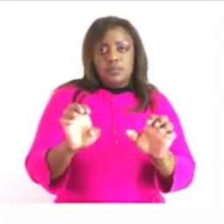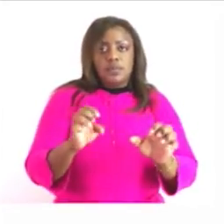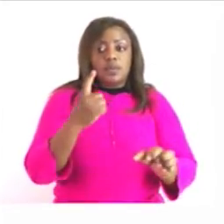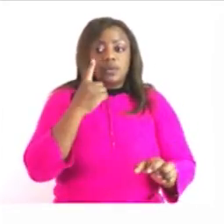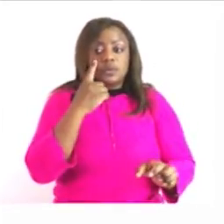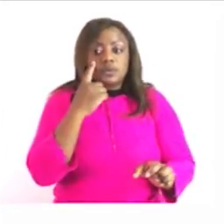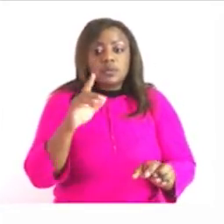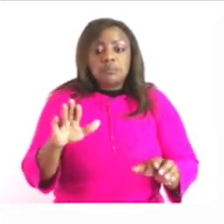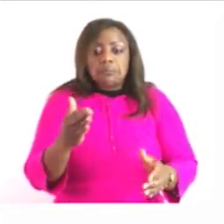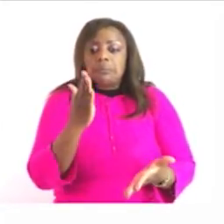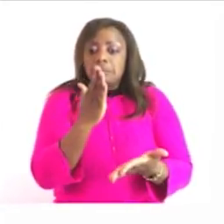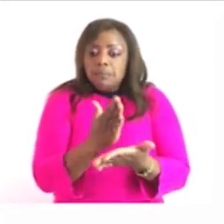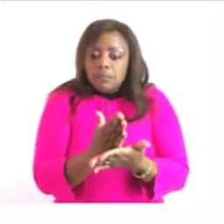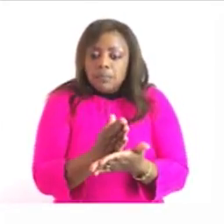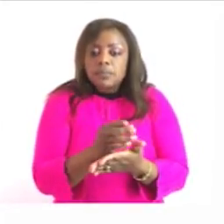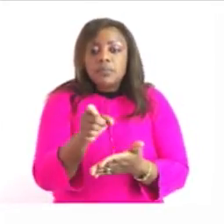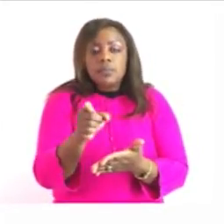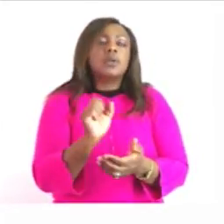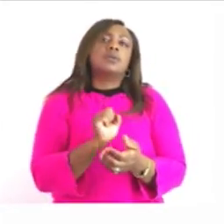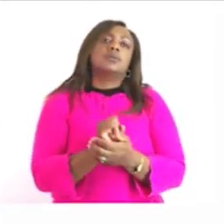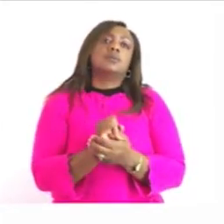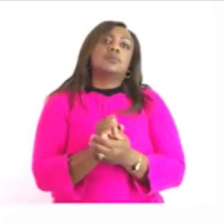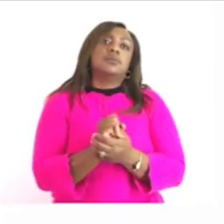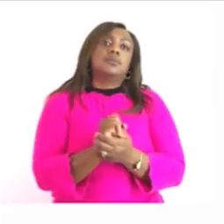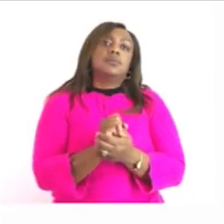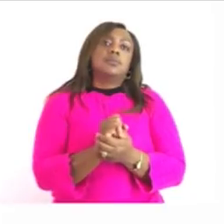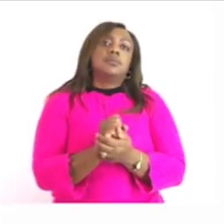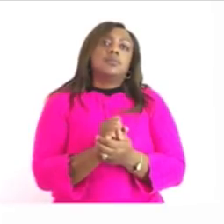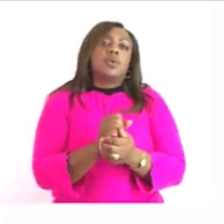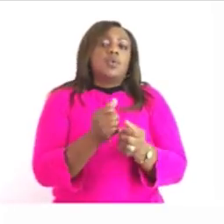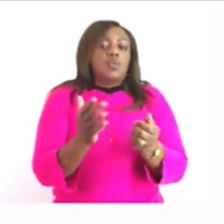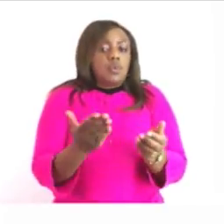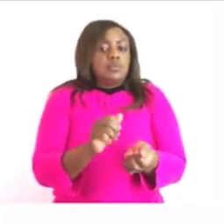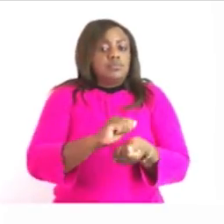something in a numeric way or descriptive